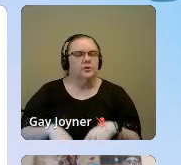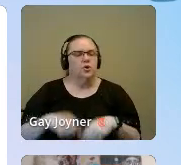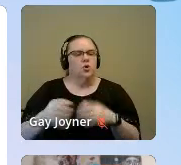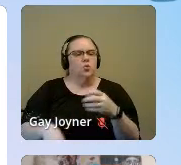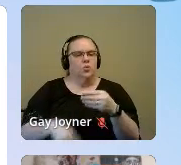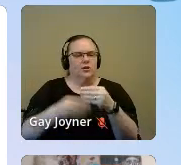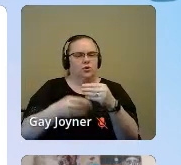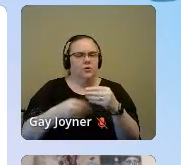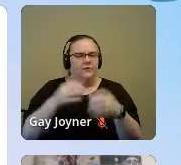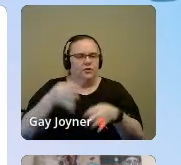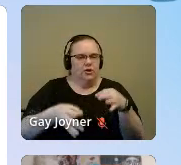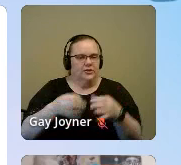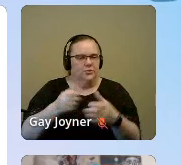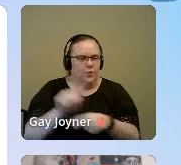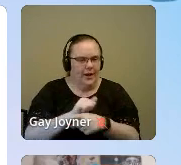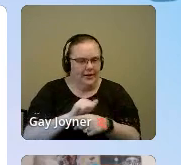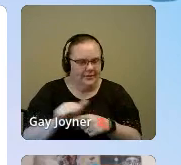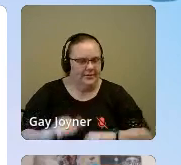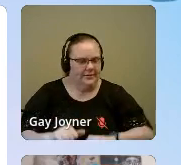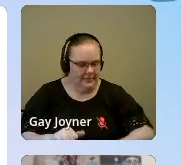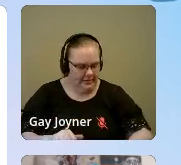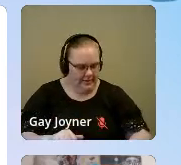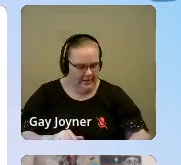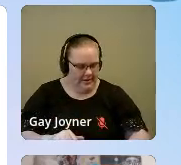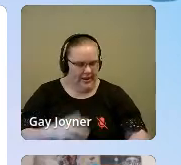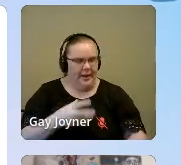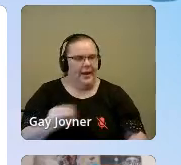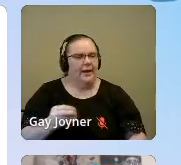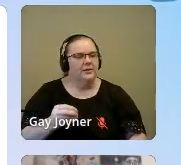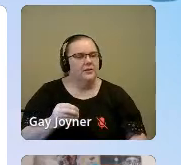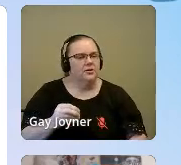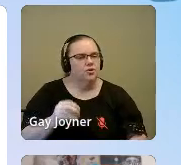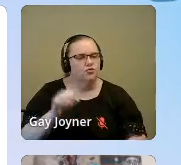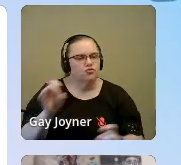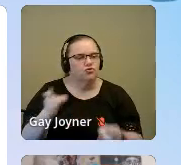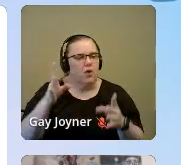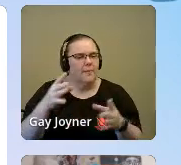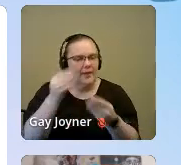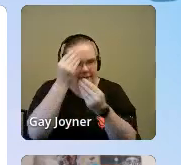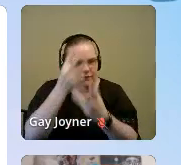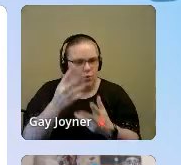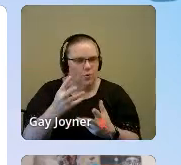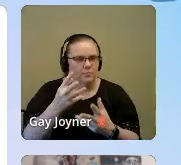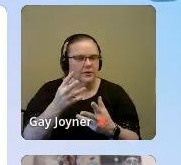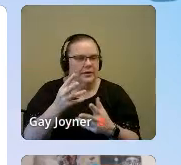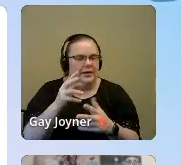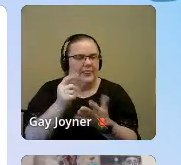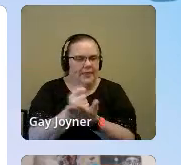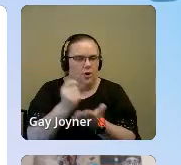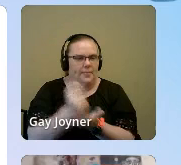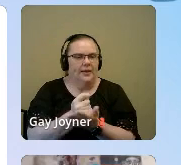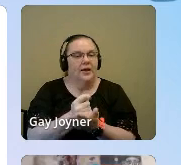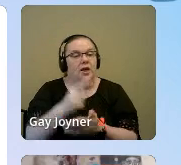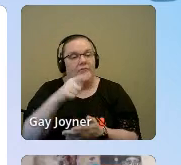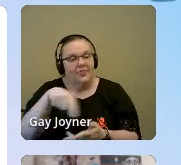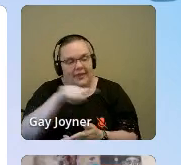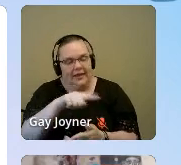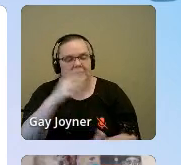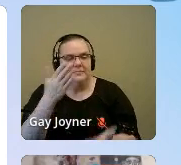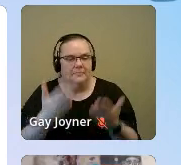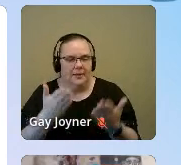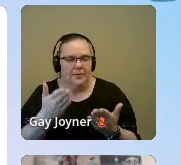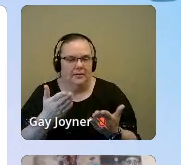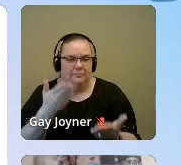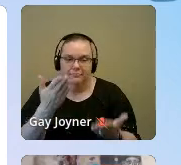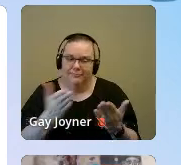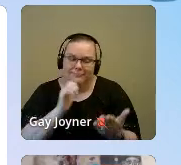people of color therapists, Christian therapists, and therapists who understand cultural humility and racism who might not identify as BIPOC.